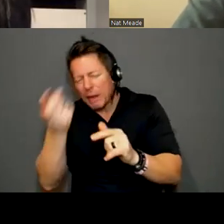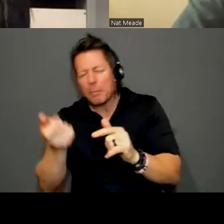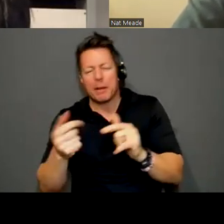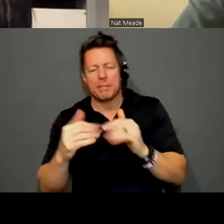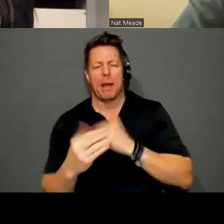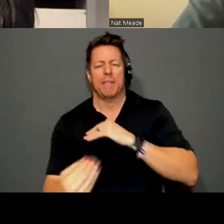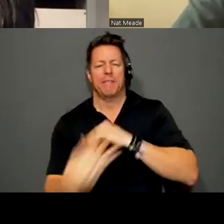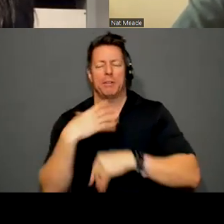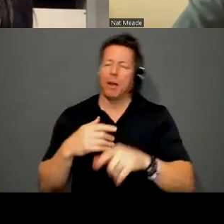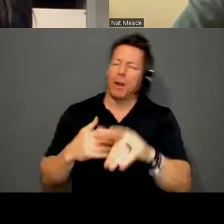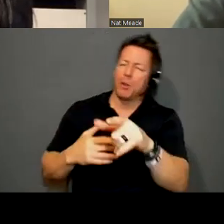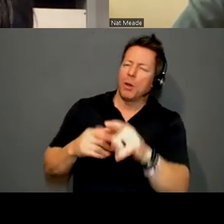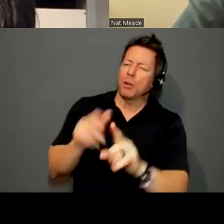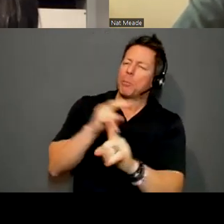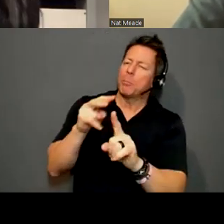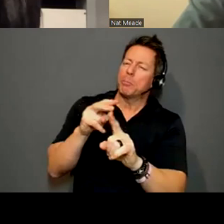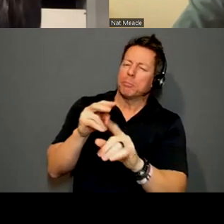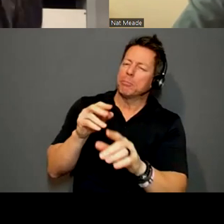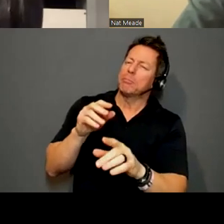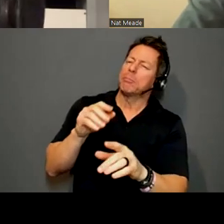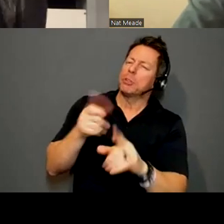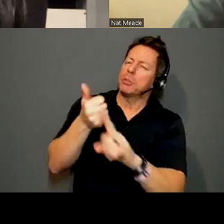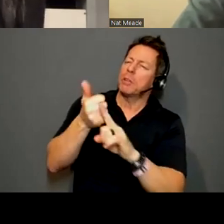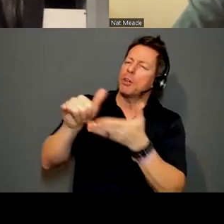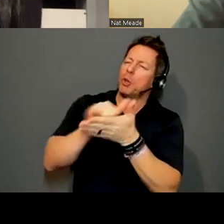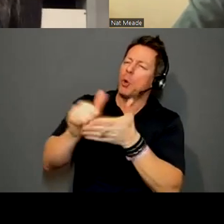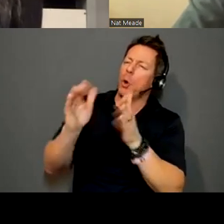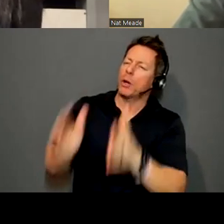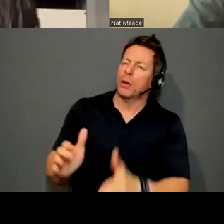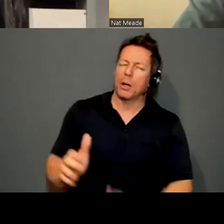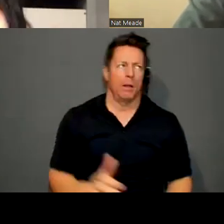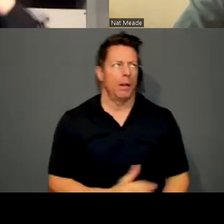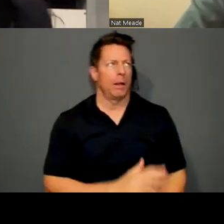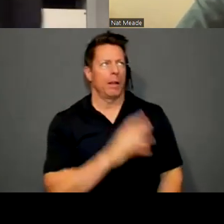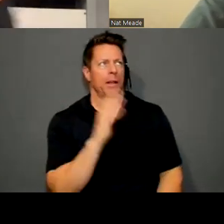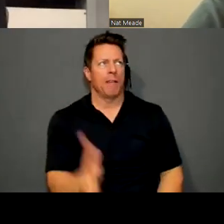as a New Yorker on some level? Not at all. I don't ever want to move back to New York.